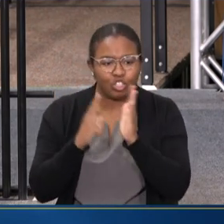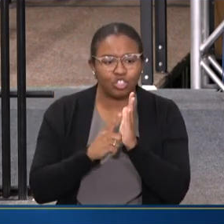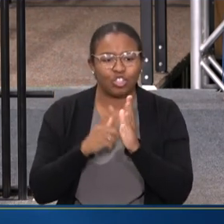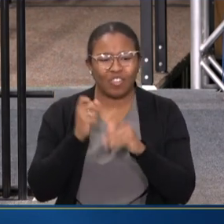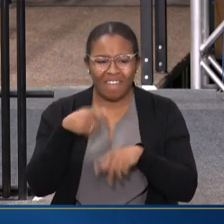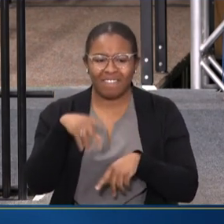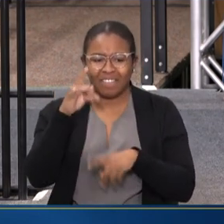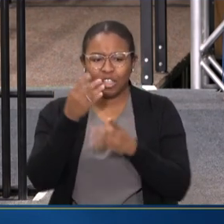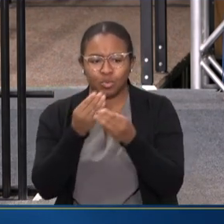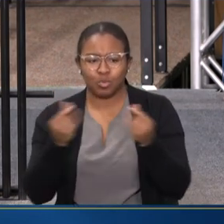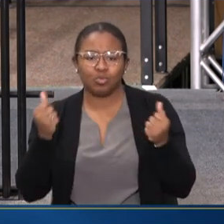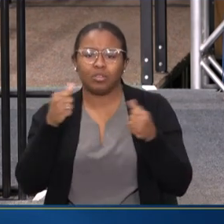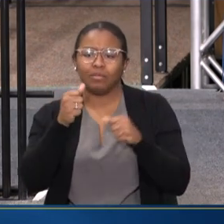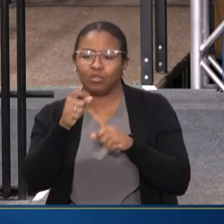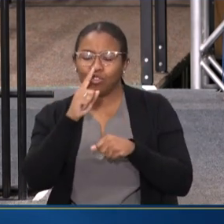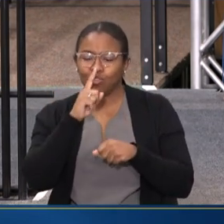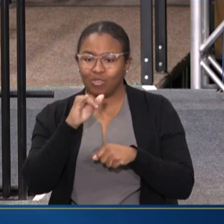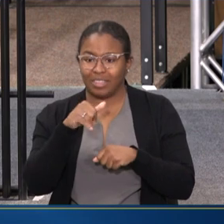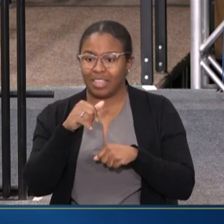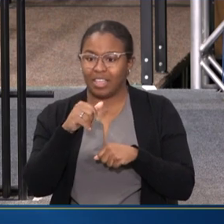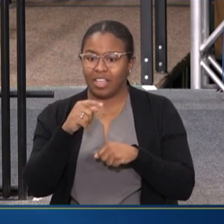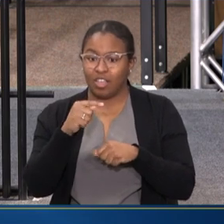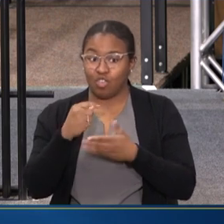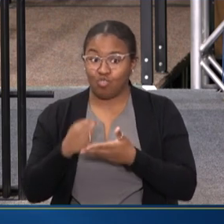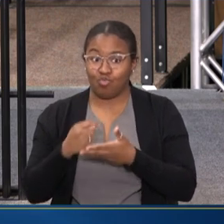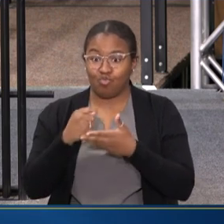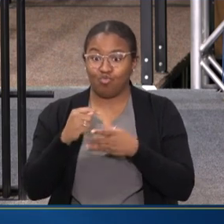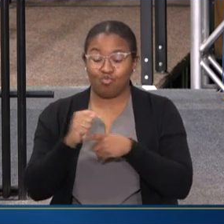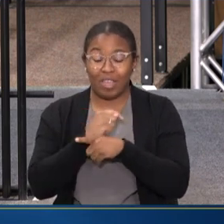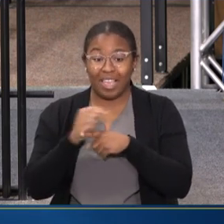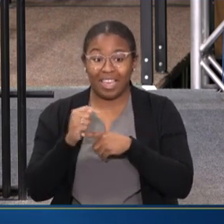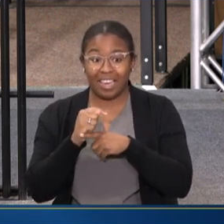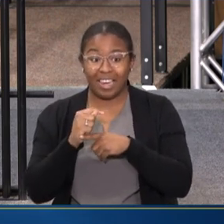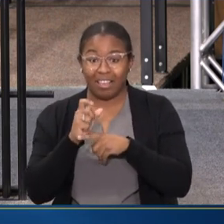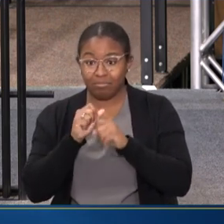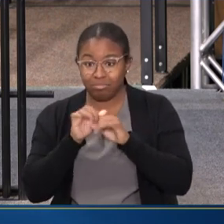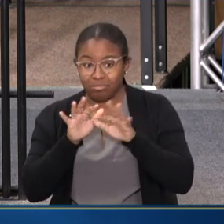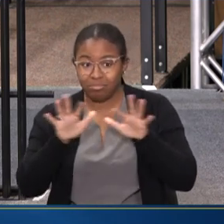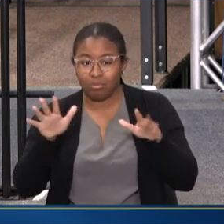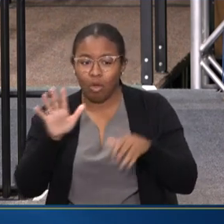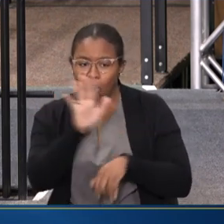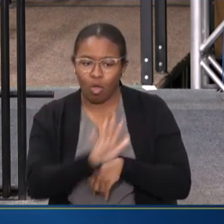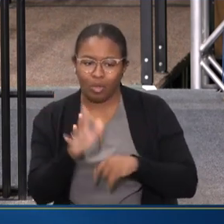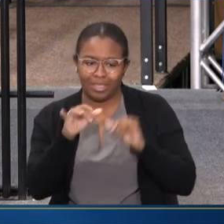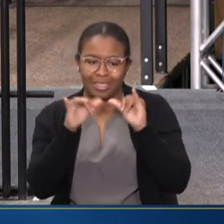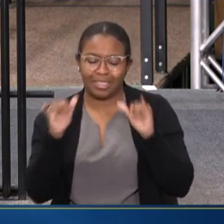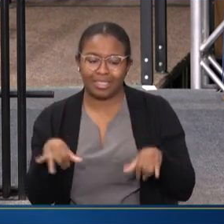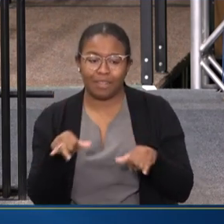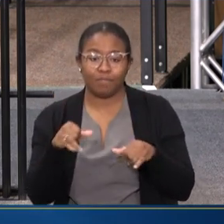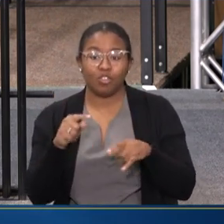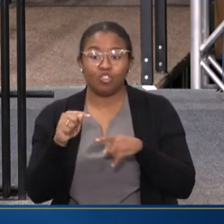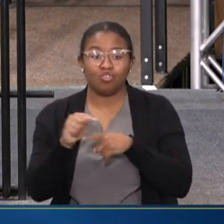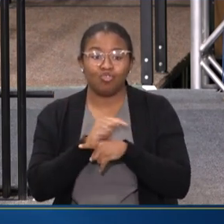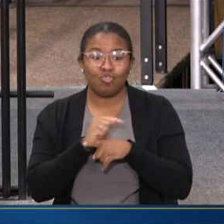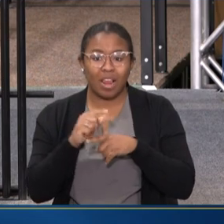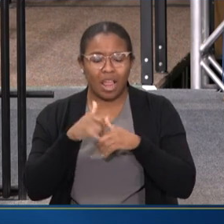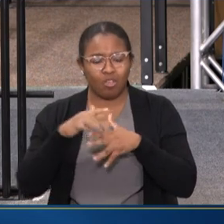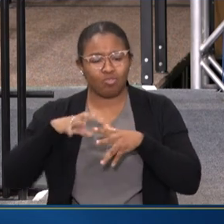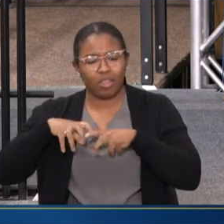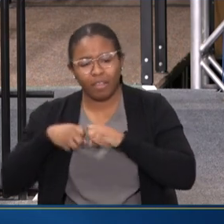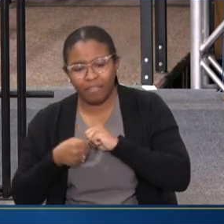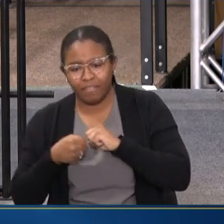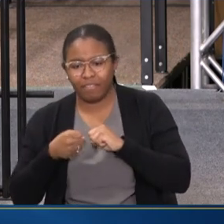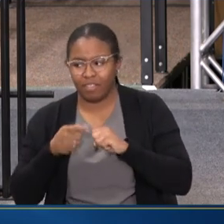SOLUTIONS TO ENSURE THAT TRAINING WAS MAKING IT ACROSS OUR SYSTEM. TRAINING ON GRIEF, ON